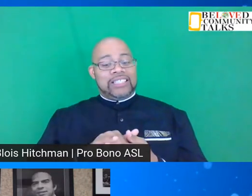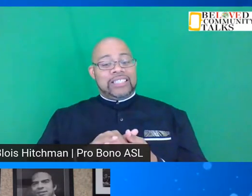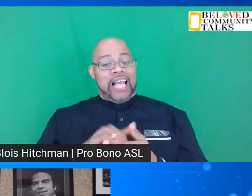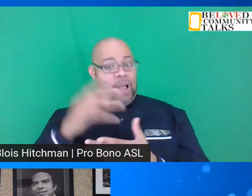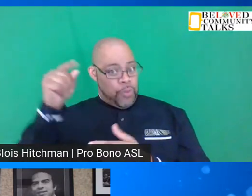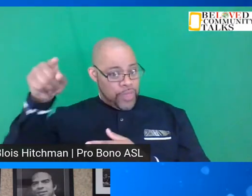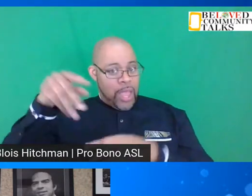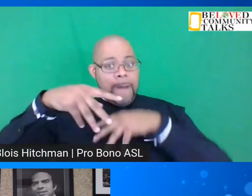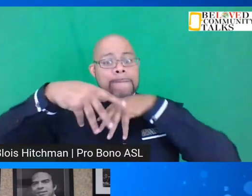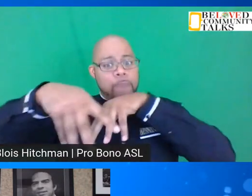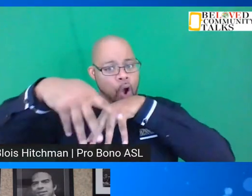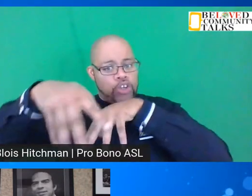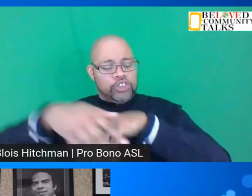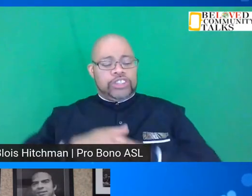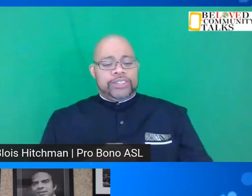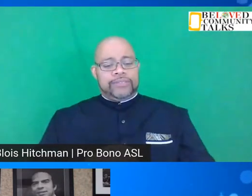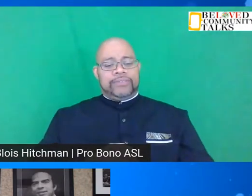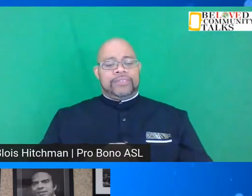marching.